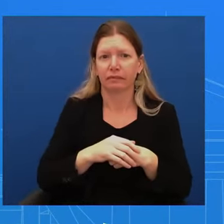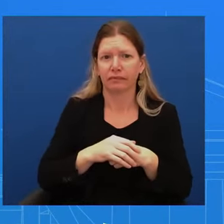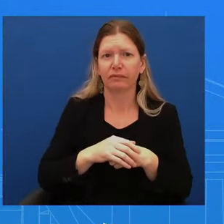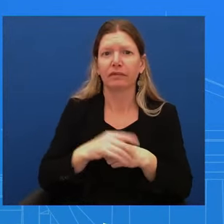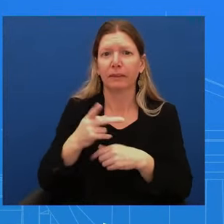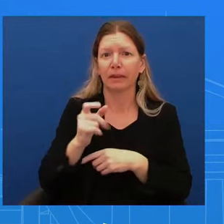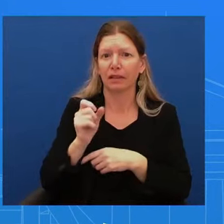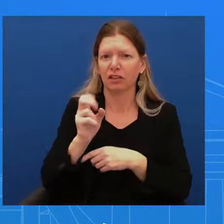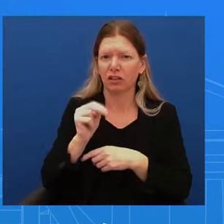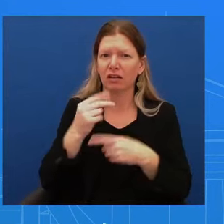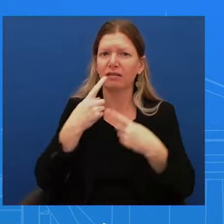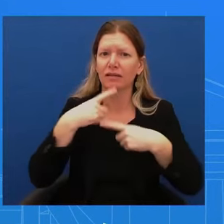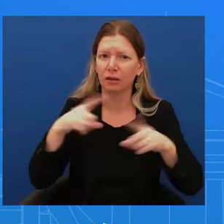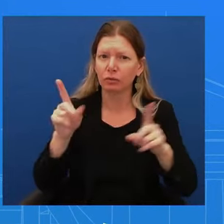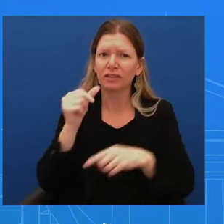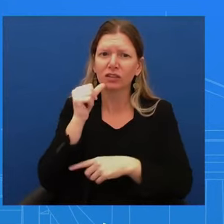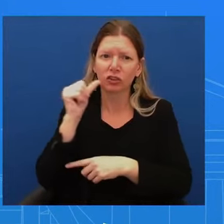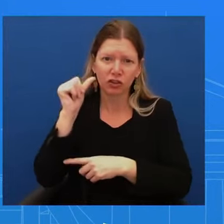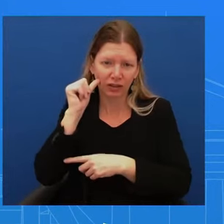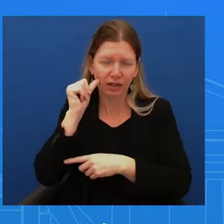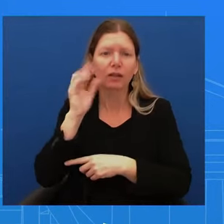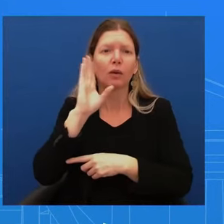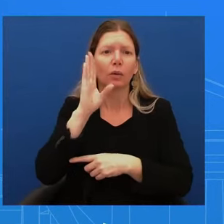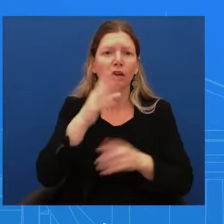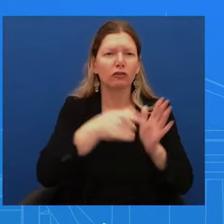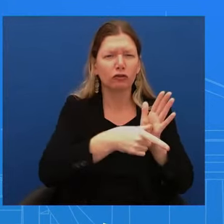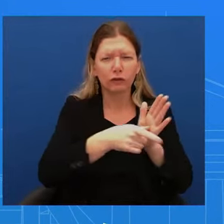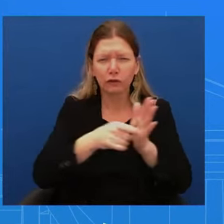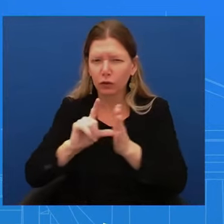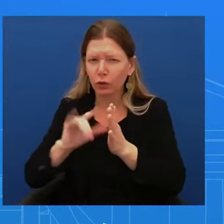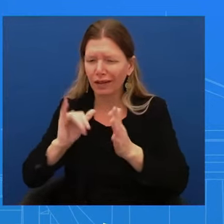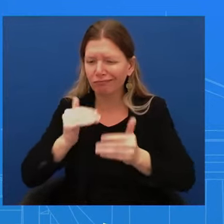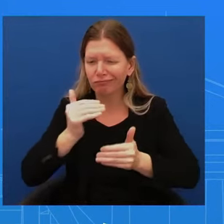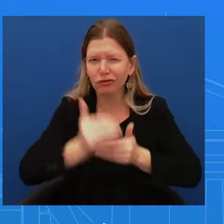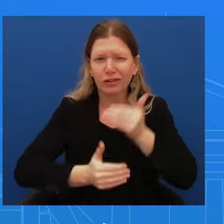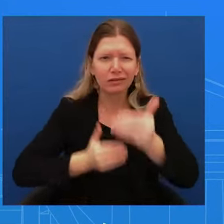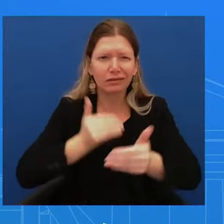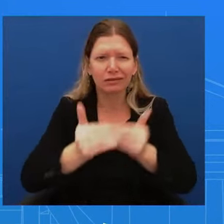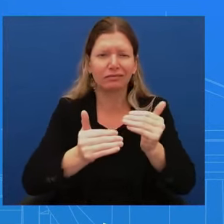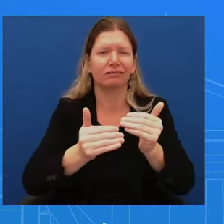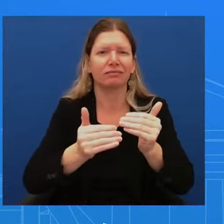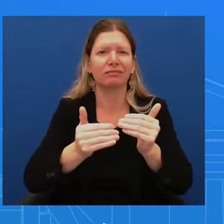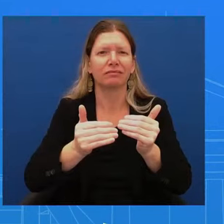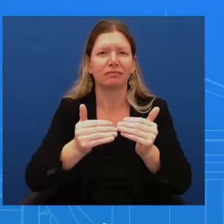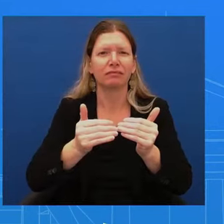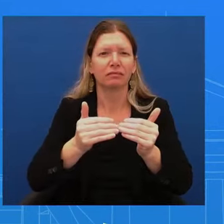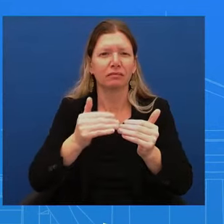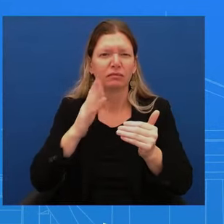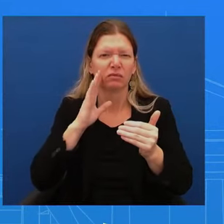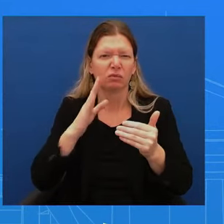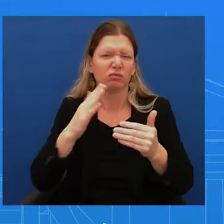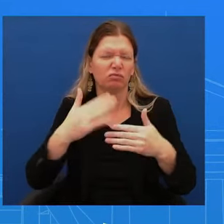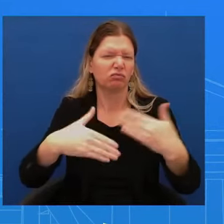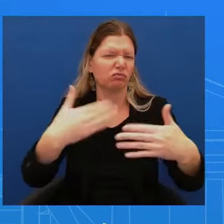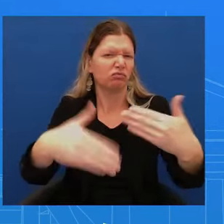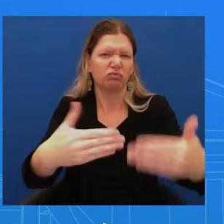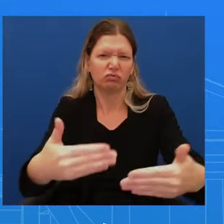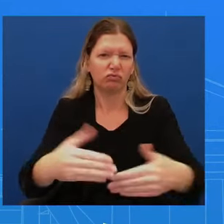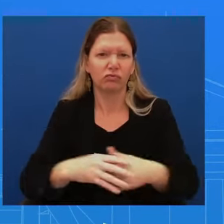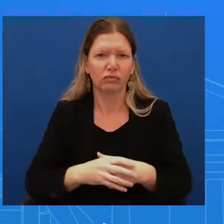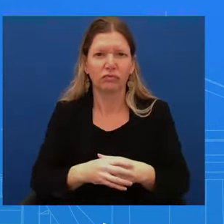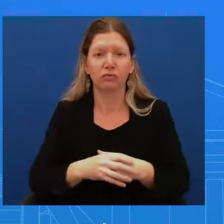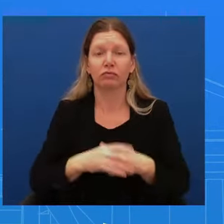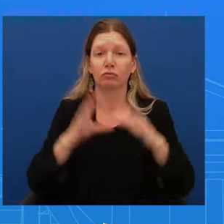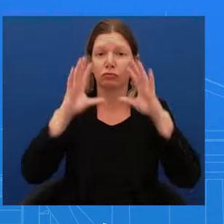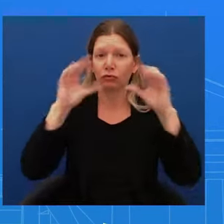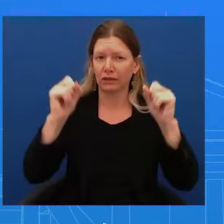went and we'll let that review process move forward. But again, the president has full confidence in the secretary. Admiral Kirby, when you talk